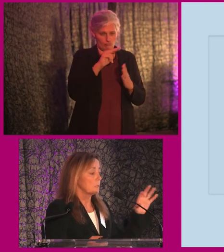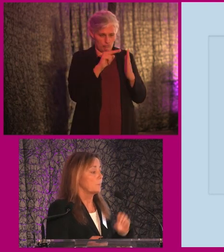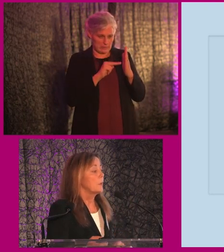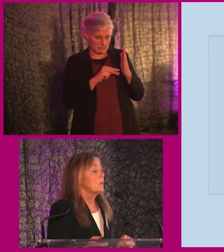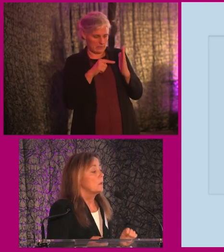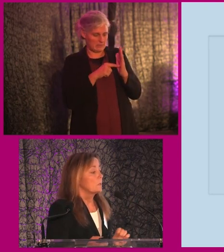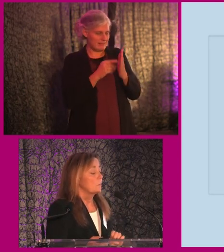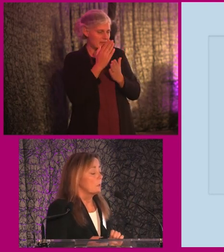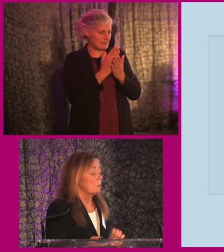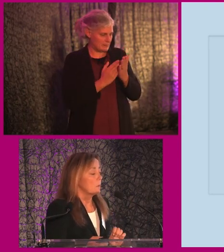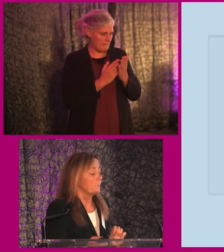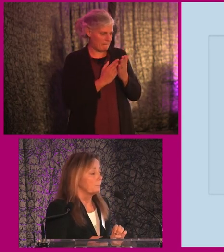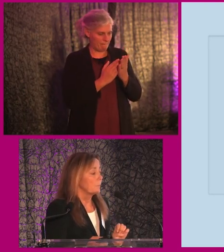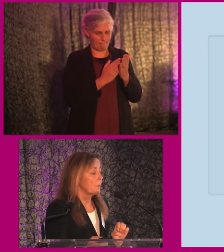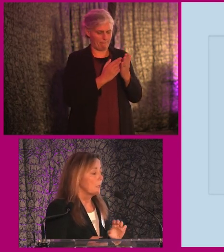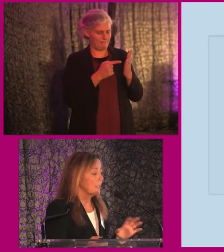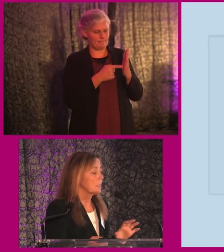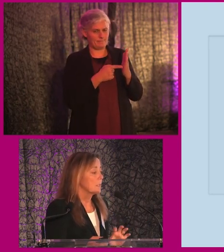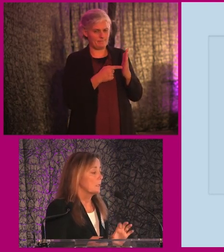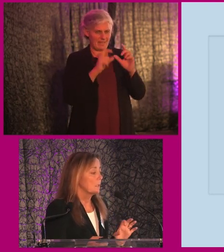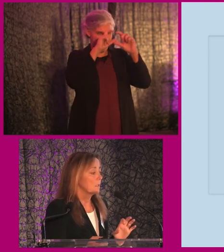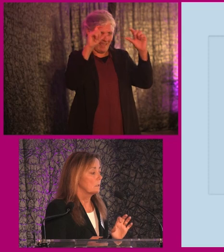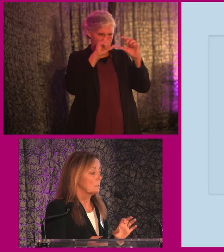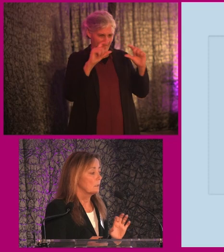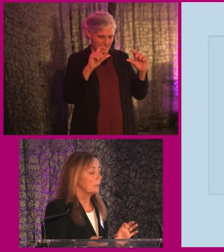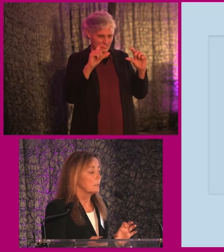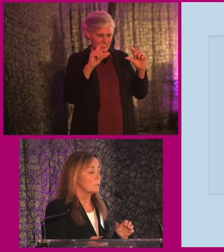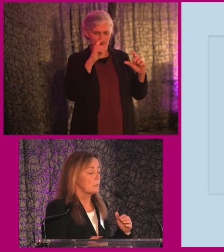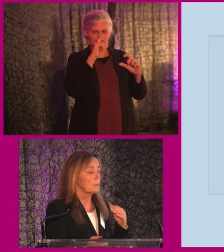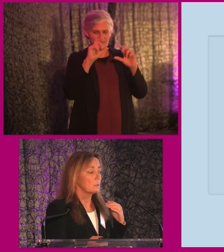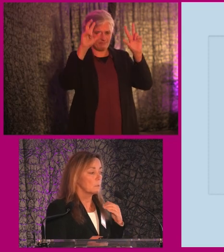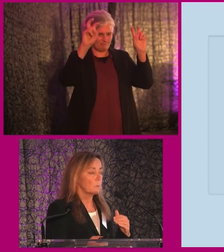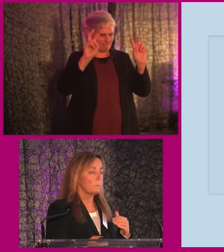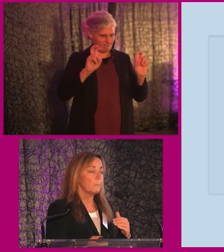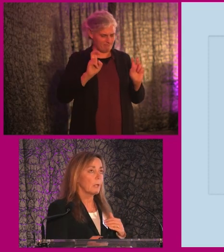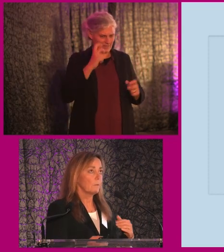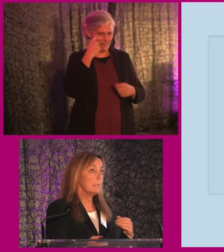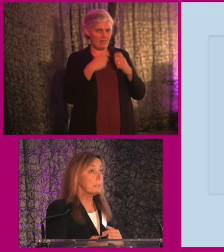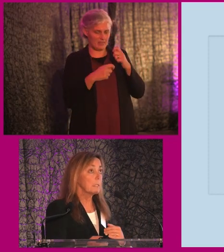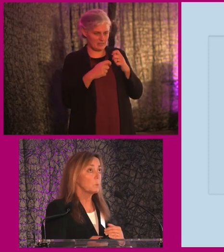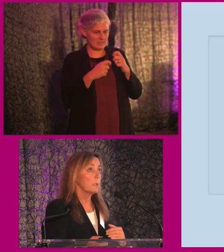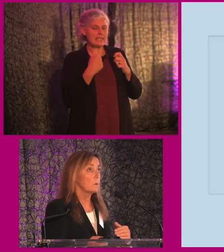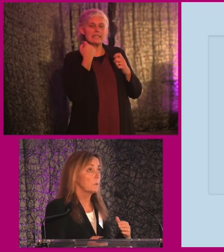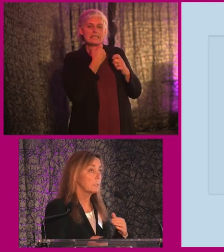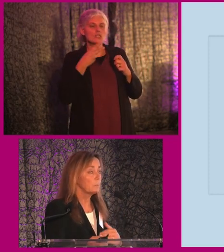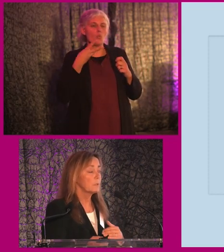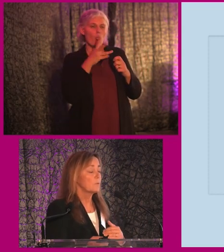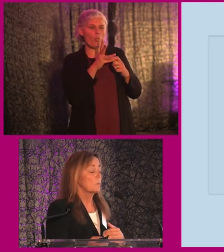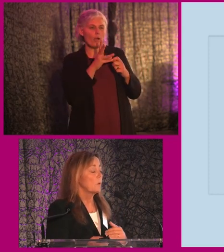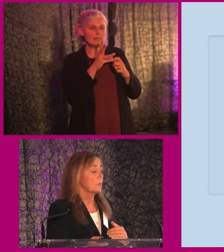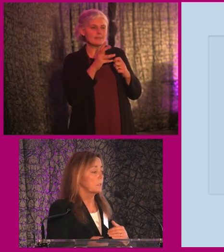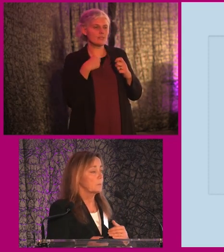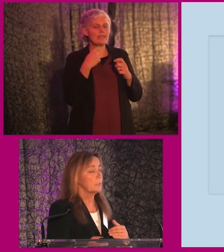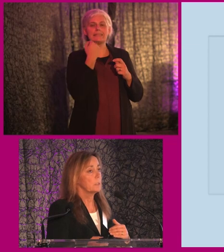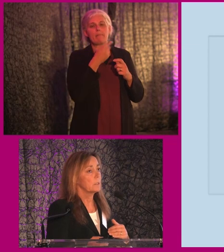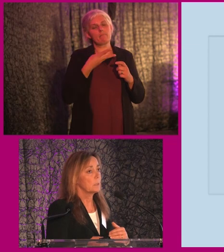It's just some headings and then the idea to say that the kind of the easiest way or the simplest form